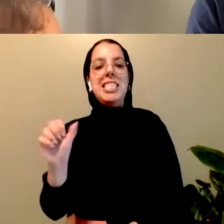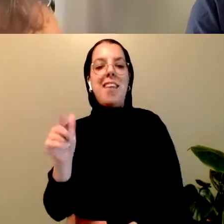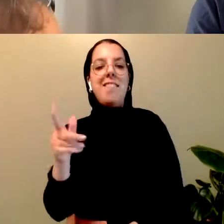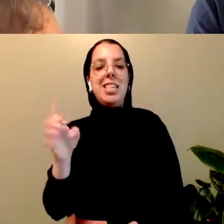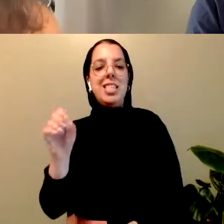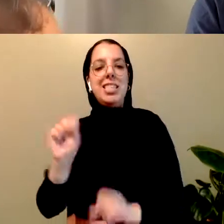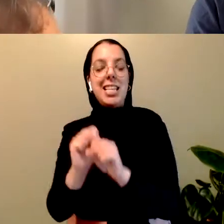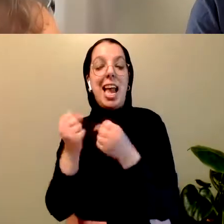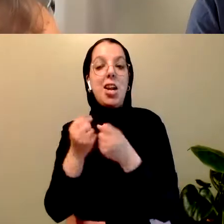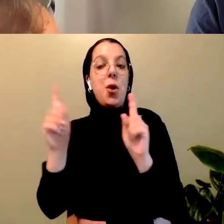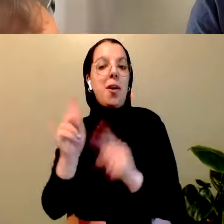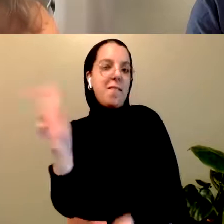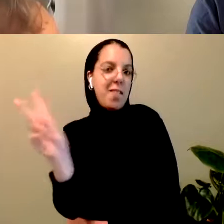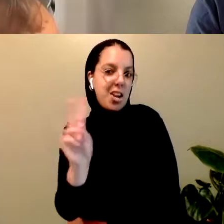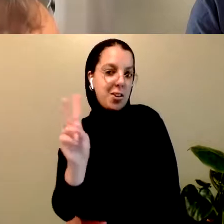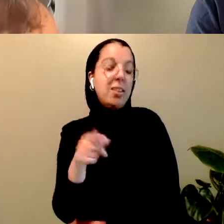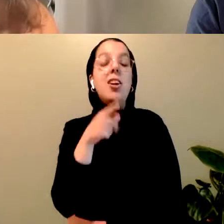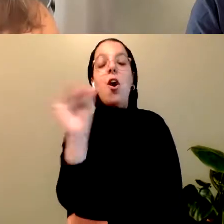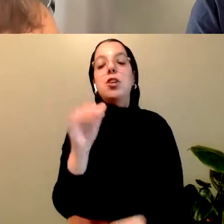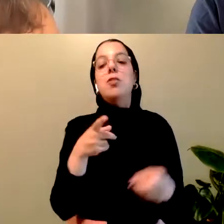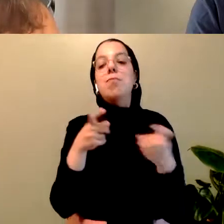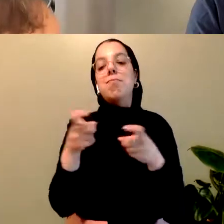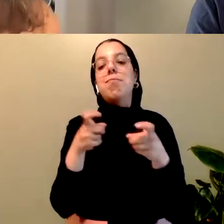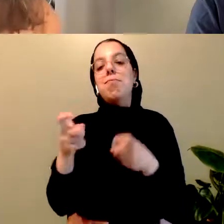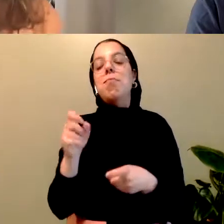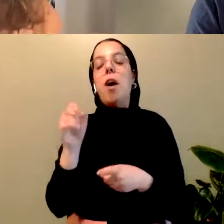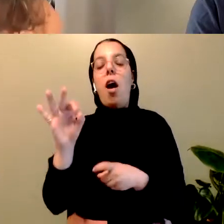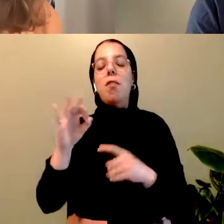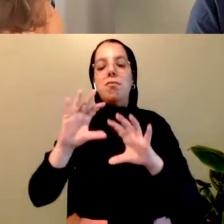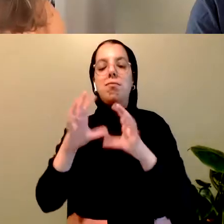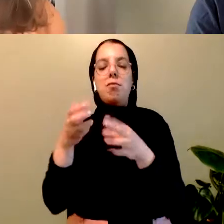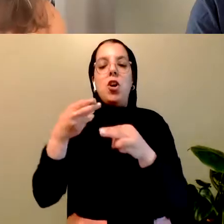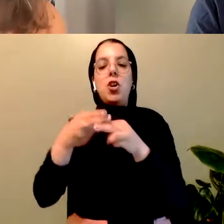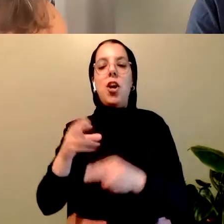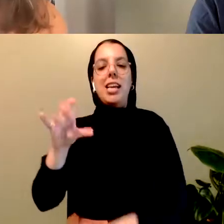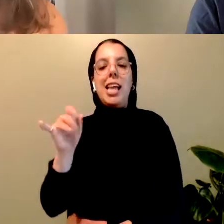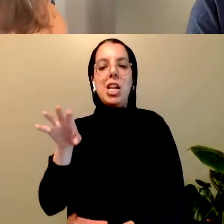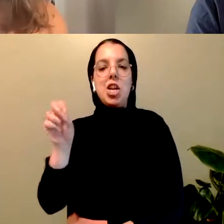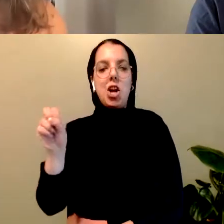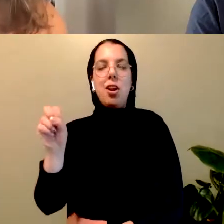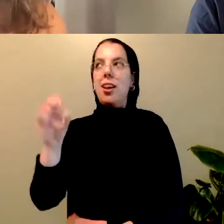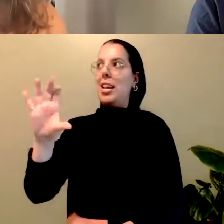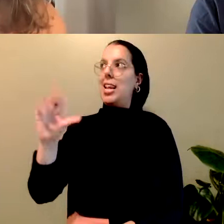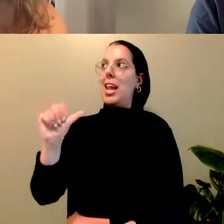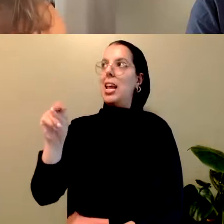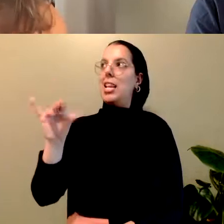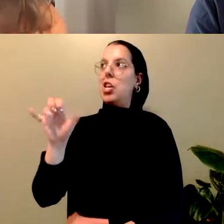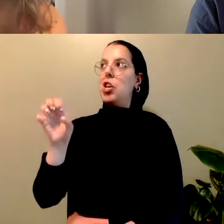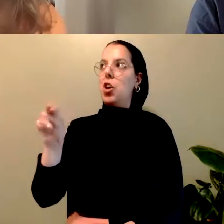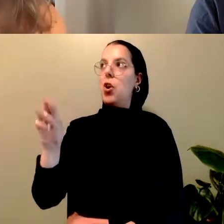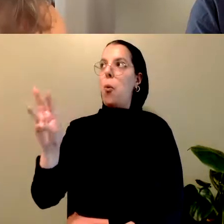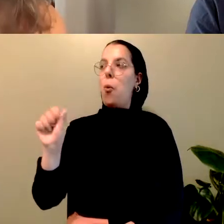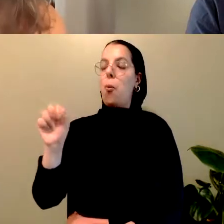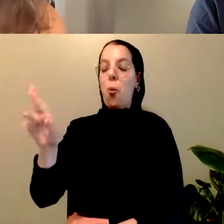writer, director and co-host of Canyon War, The Untold Story, and as the project leader, creator and director of the Songs of the Land